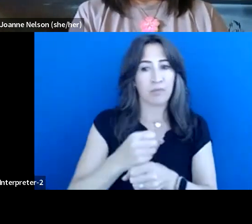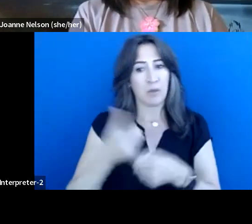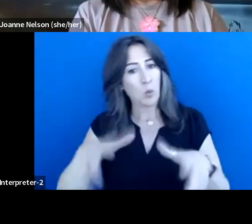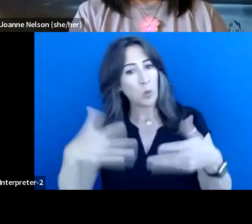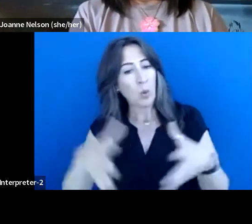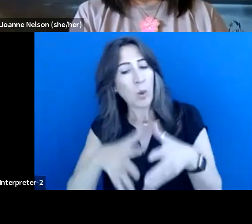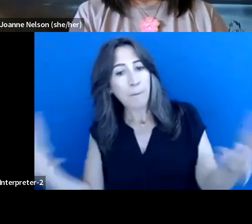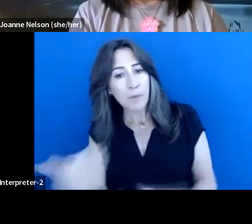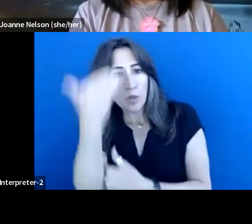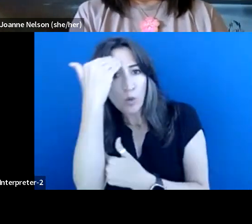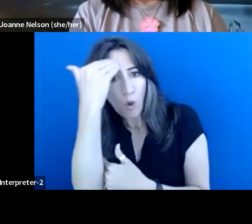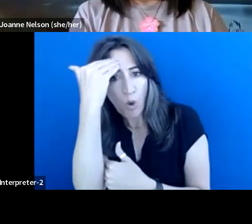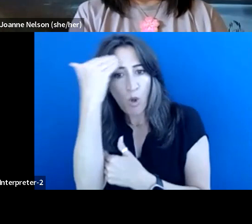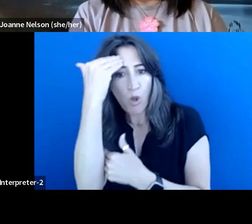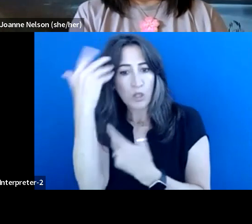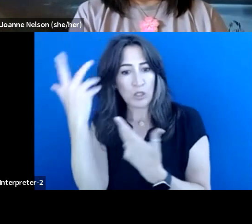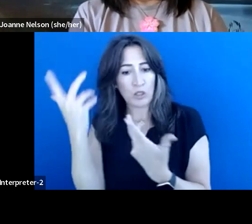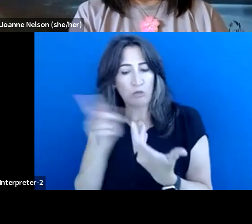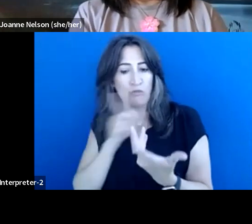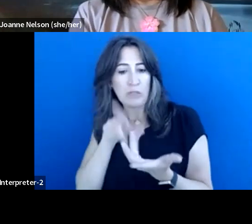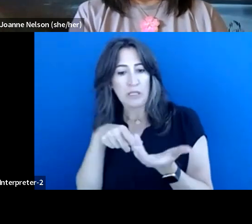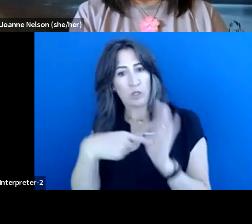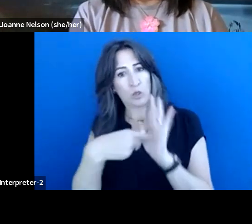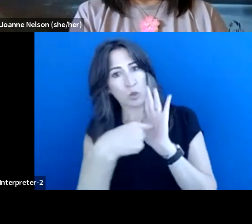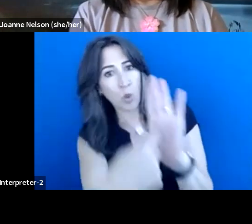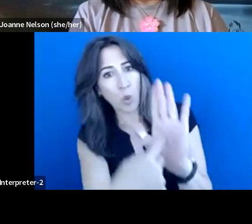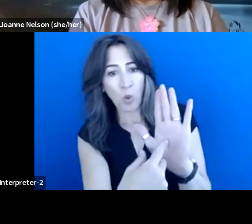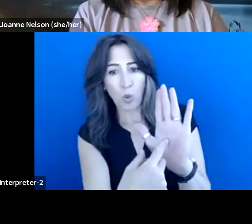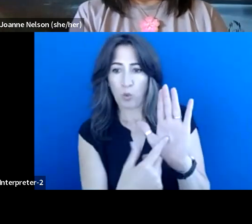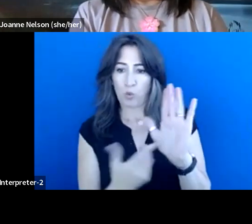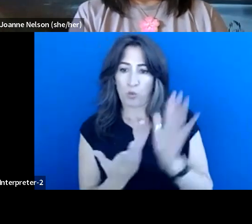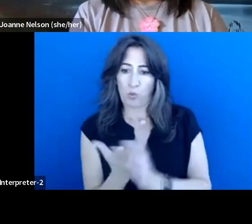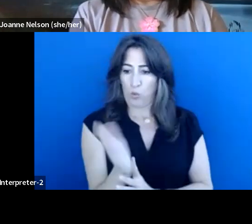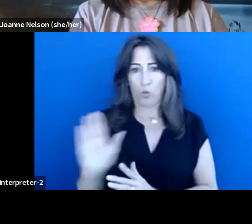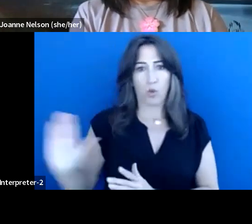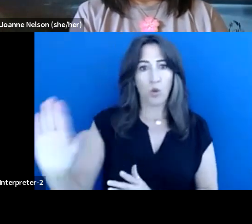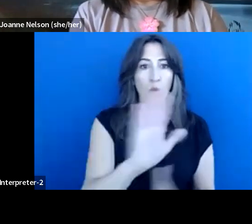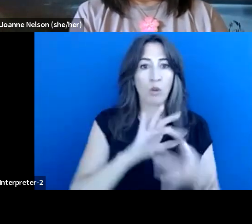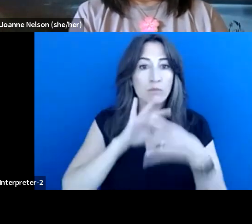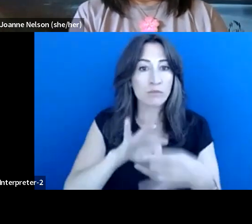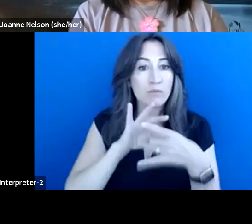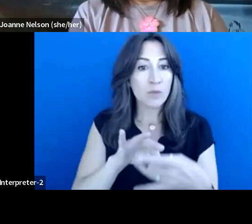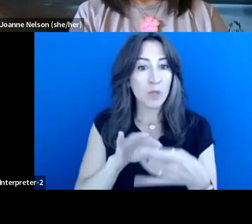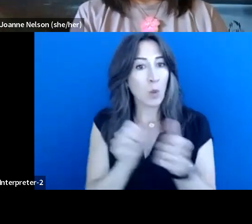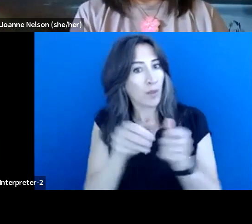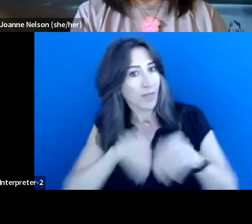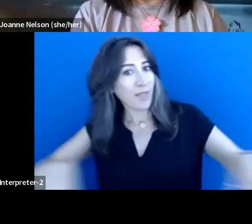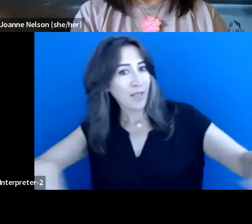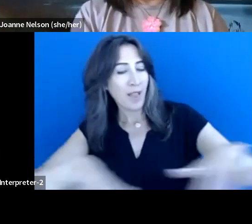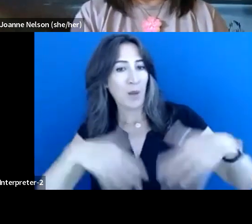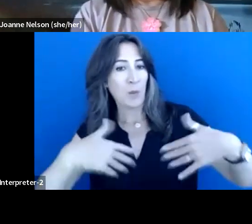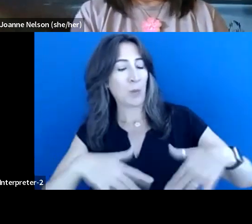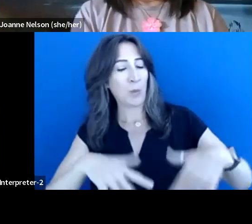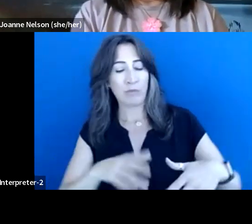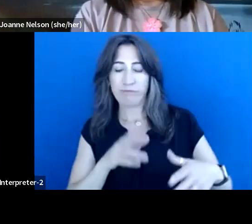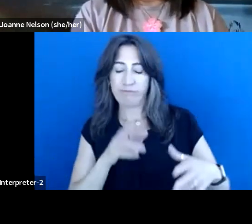reflected through this relationship. I want to turn it over to Christine now because